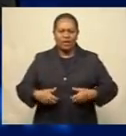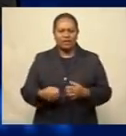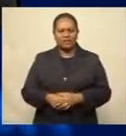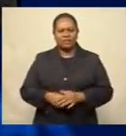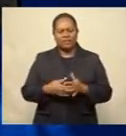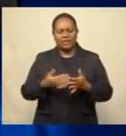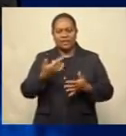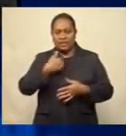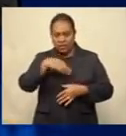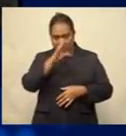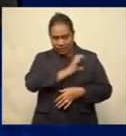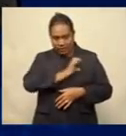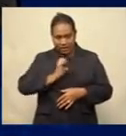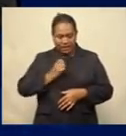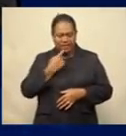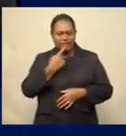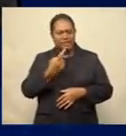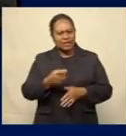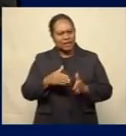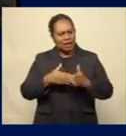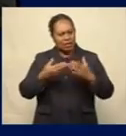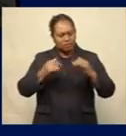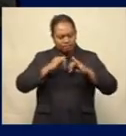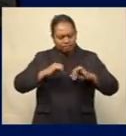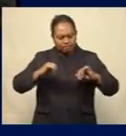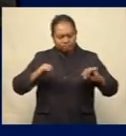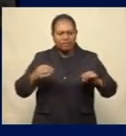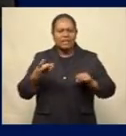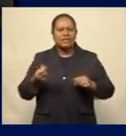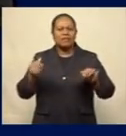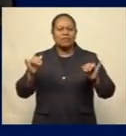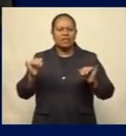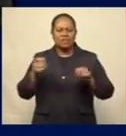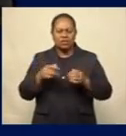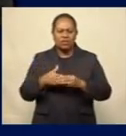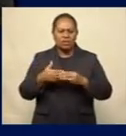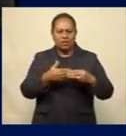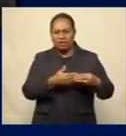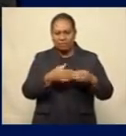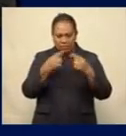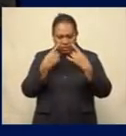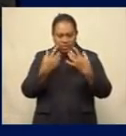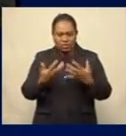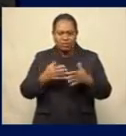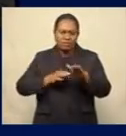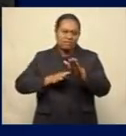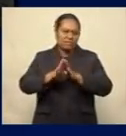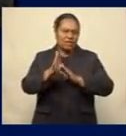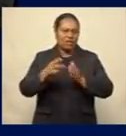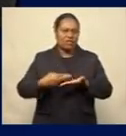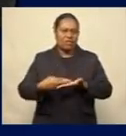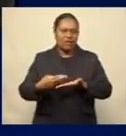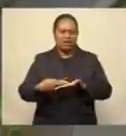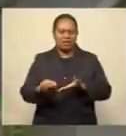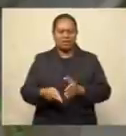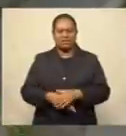Joel Abraham says they are investigating some cases pertaining to illegal rent hikes. Jeshulal reports.